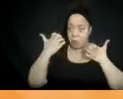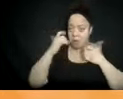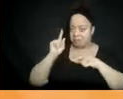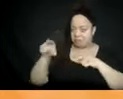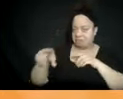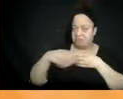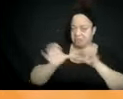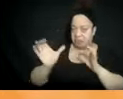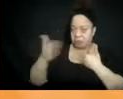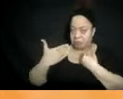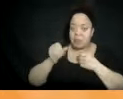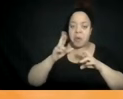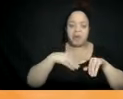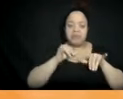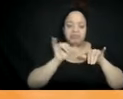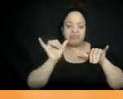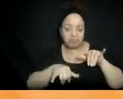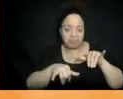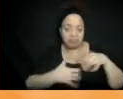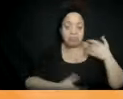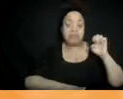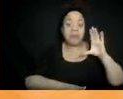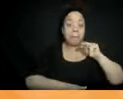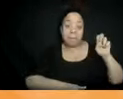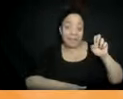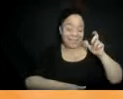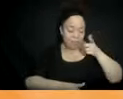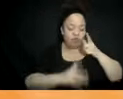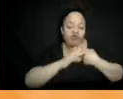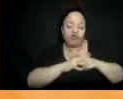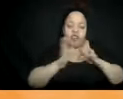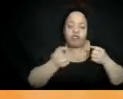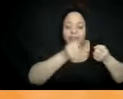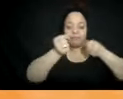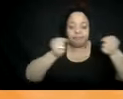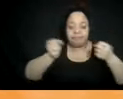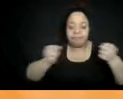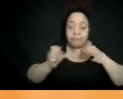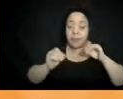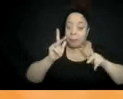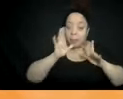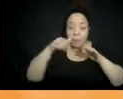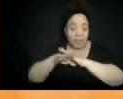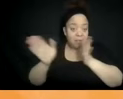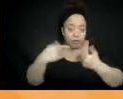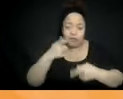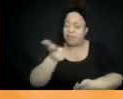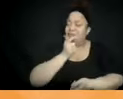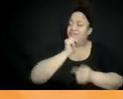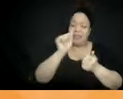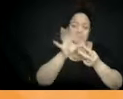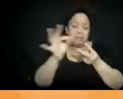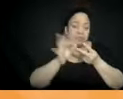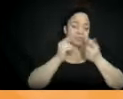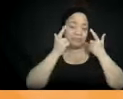Yeah. Okay. You'll just be able to choose. You'll, you'll have a chance if you're not interested in doing that, then you don't have to go. Okay. Yeah. So if you're